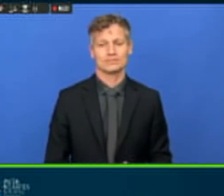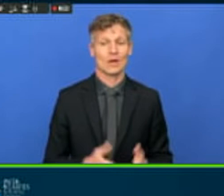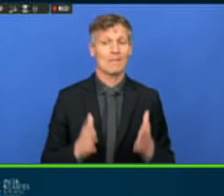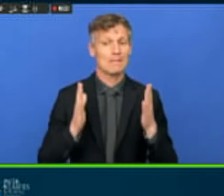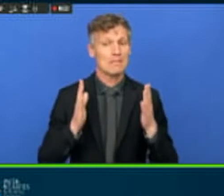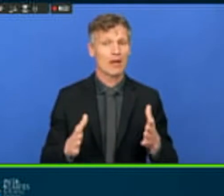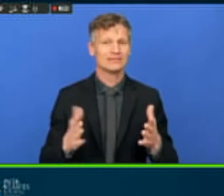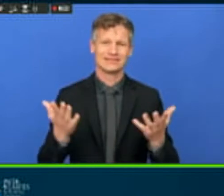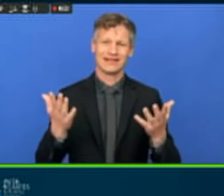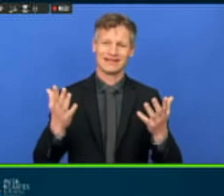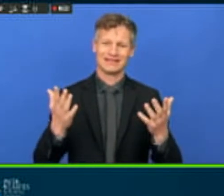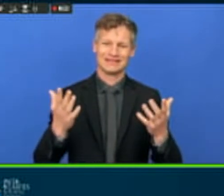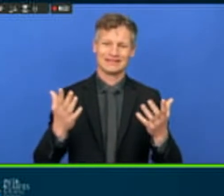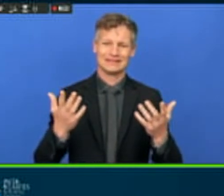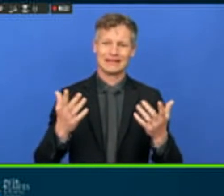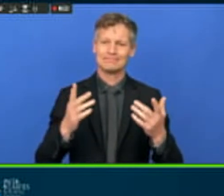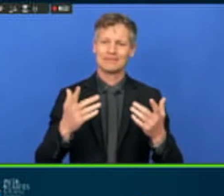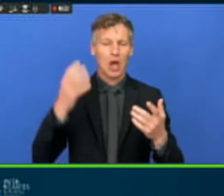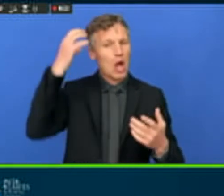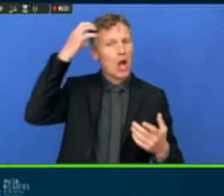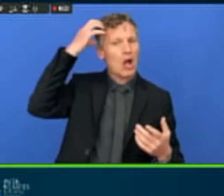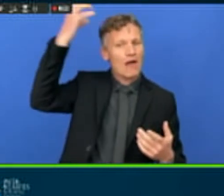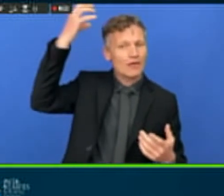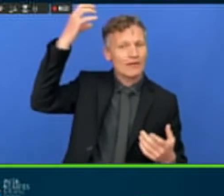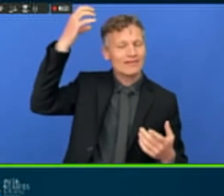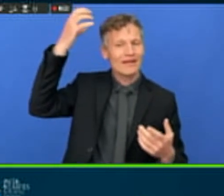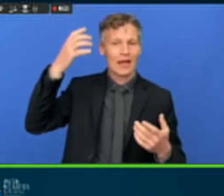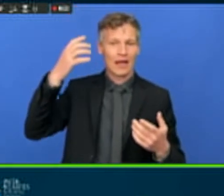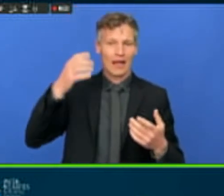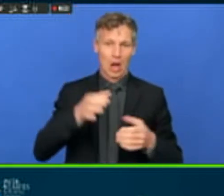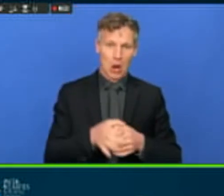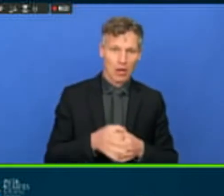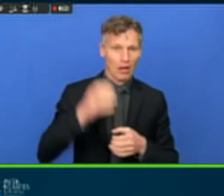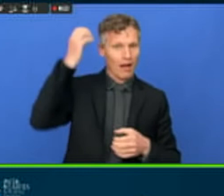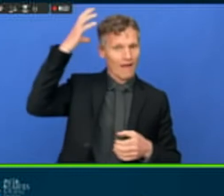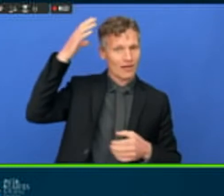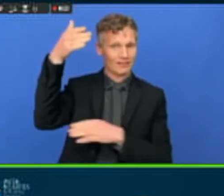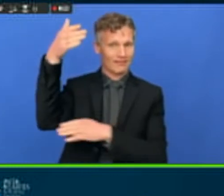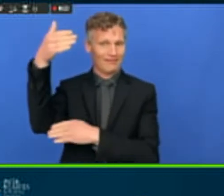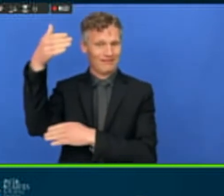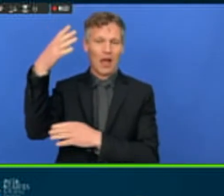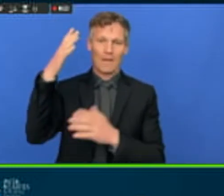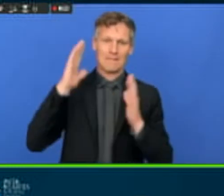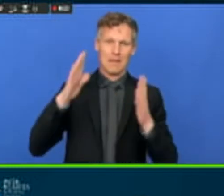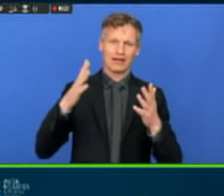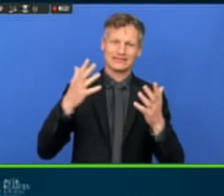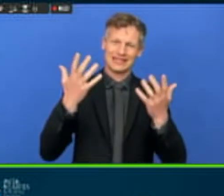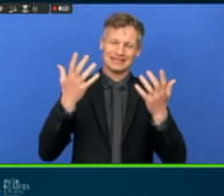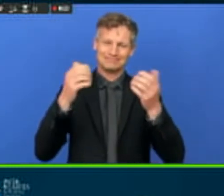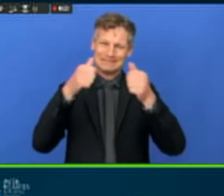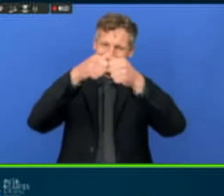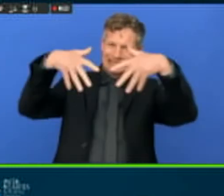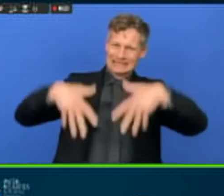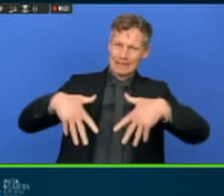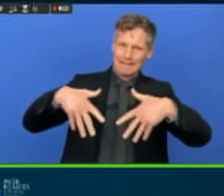and the sub-national local government on these reviews. But this dialogue